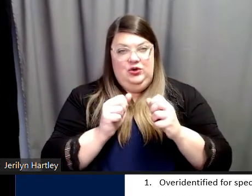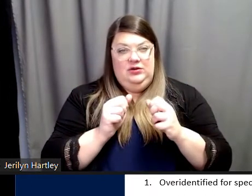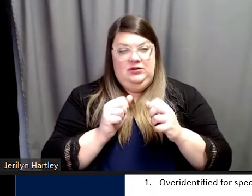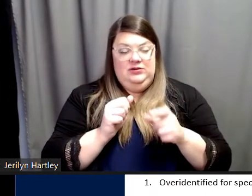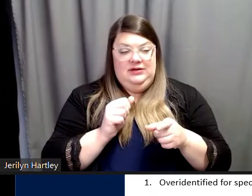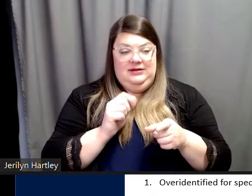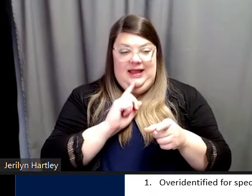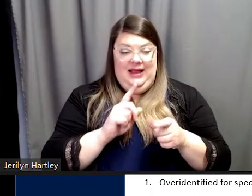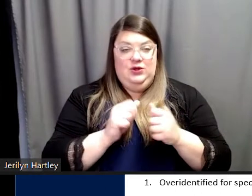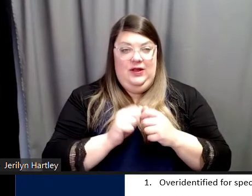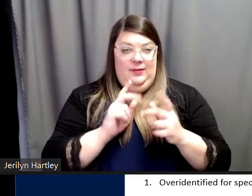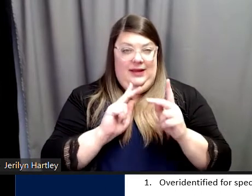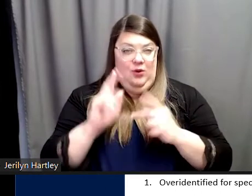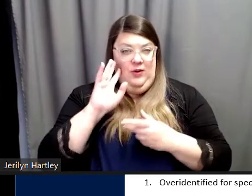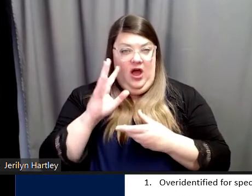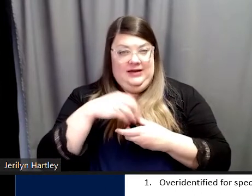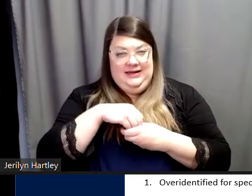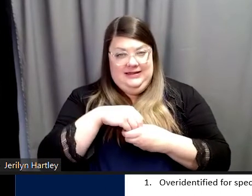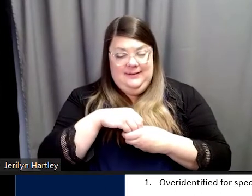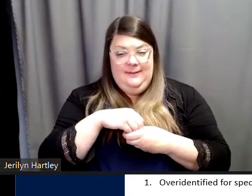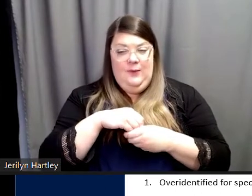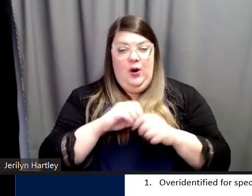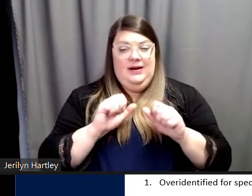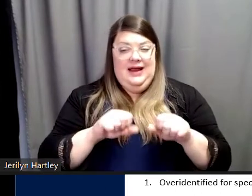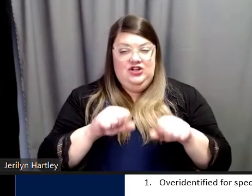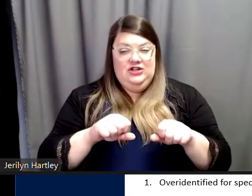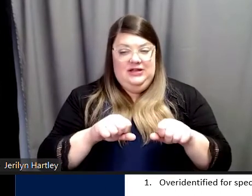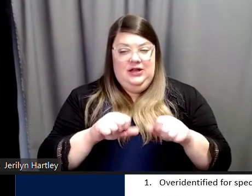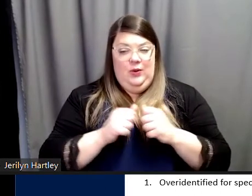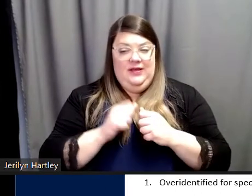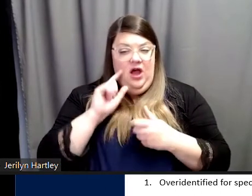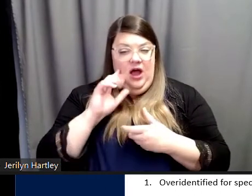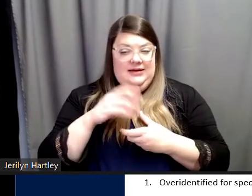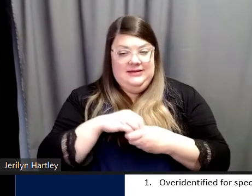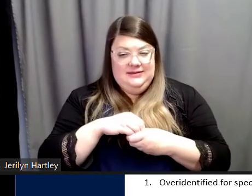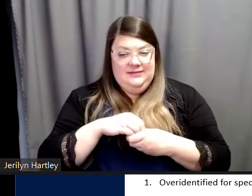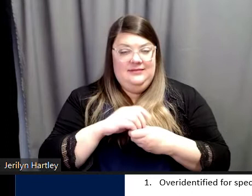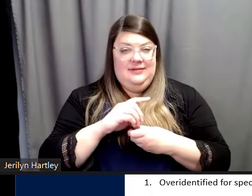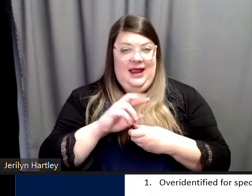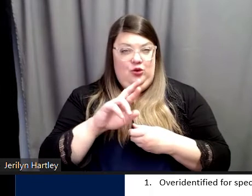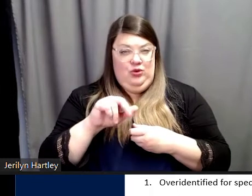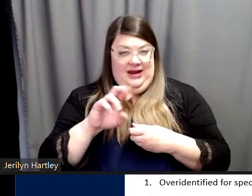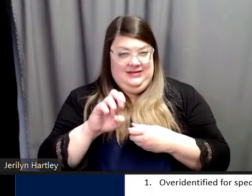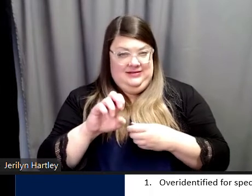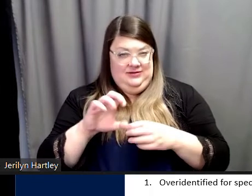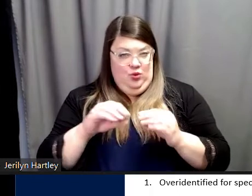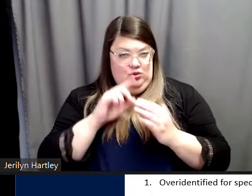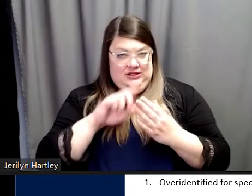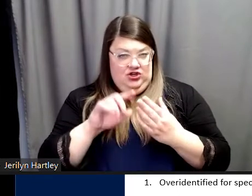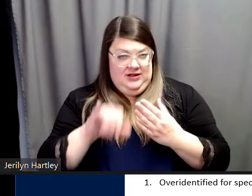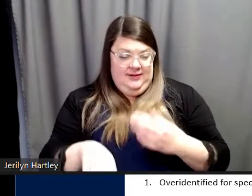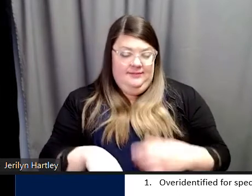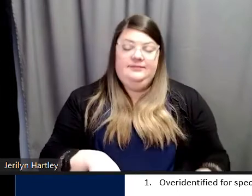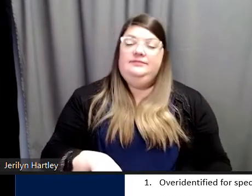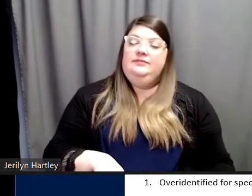autism or potentially with autism and race? So, as